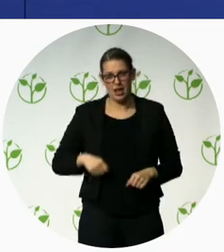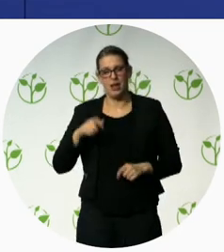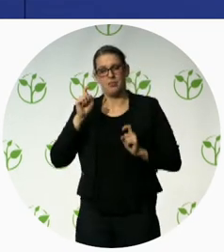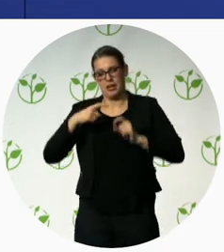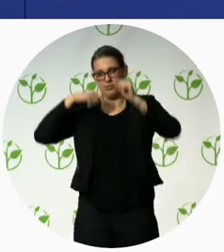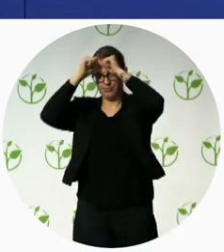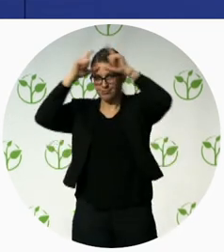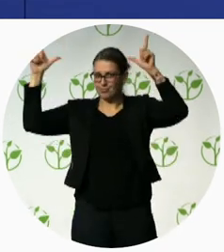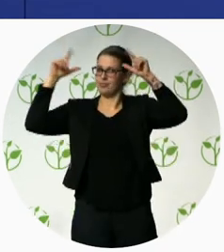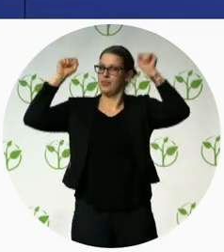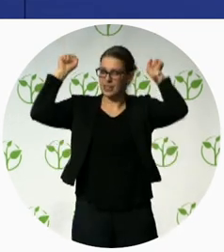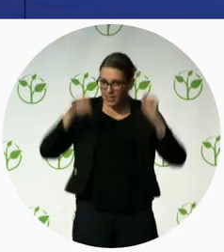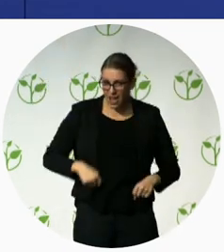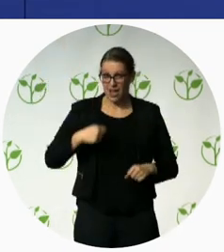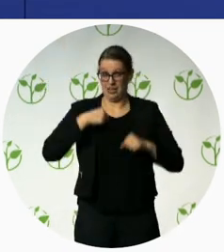us.